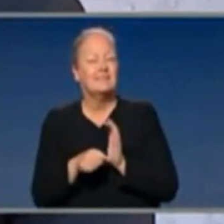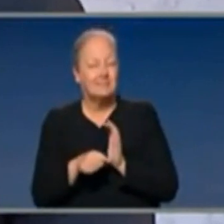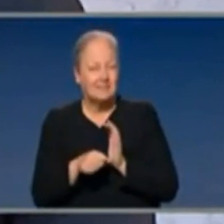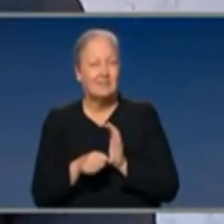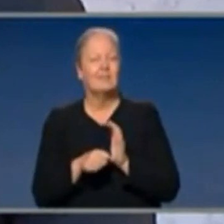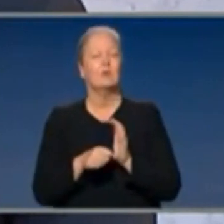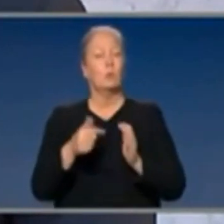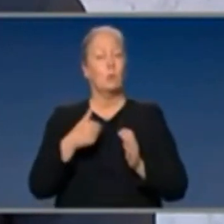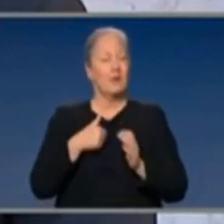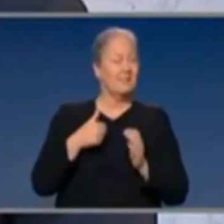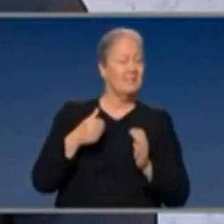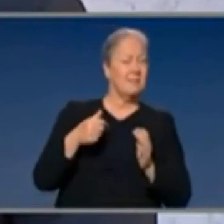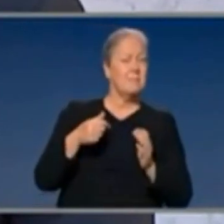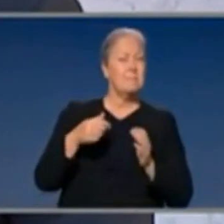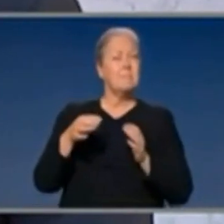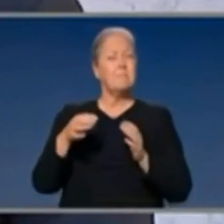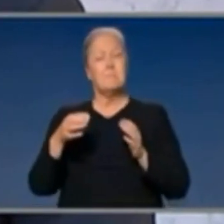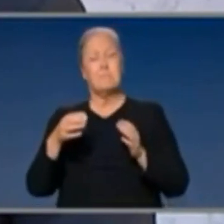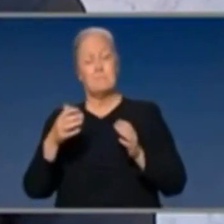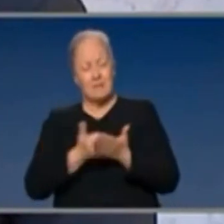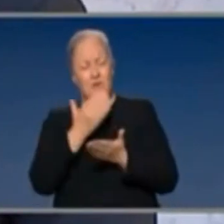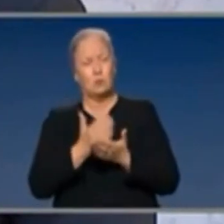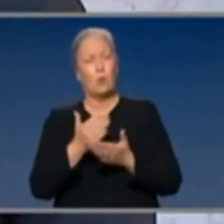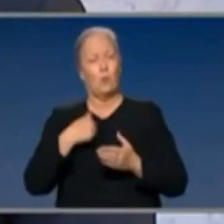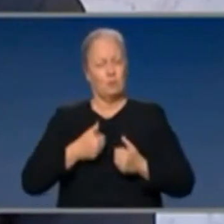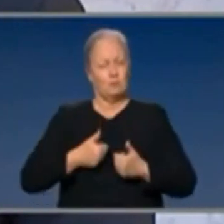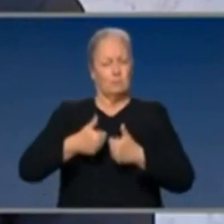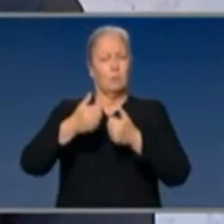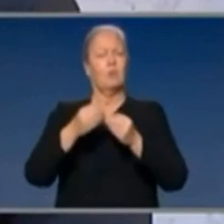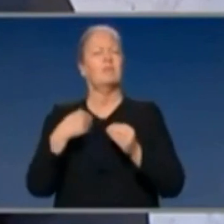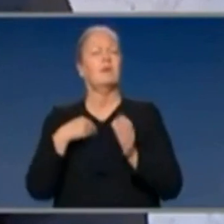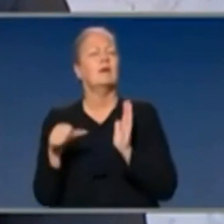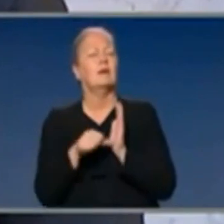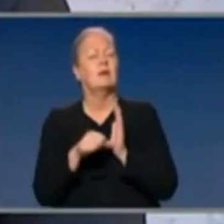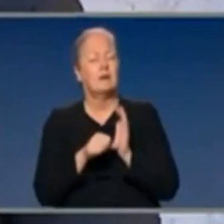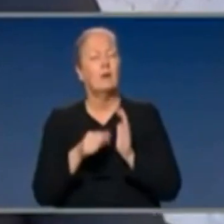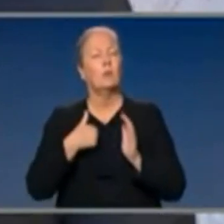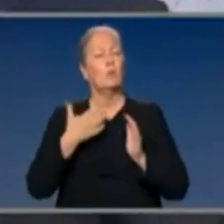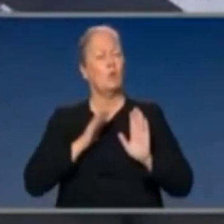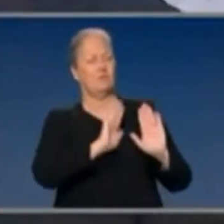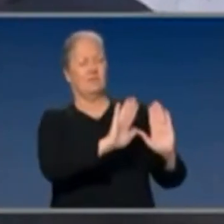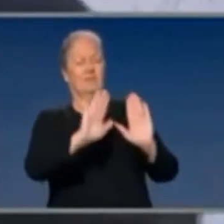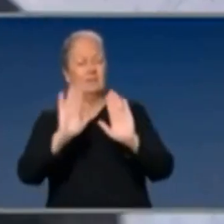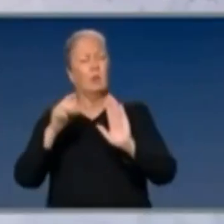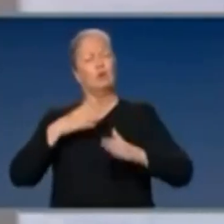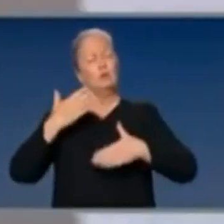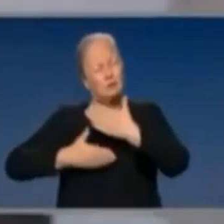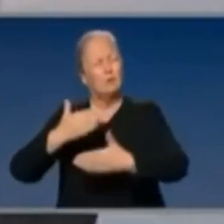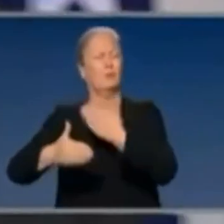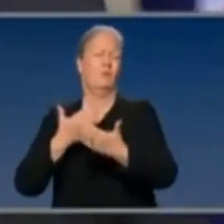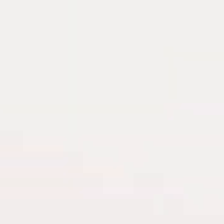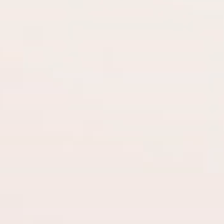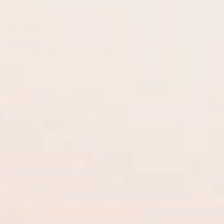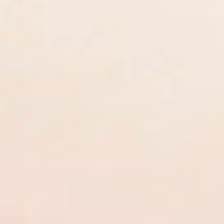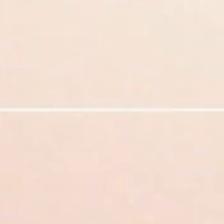plan. It's never been our plan. Our plan to grow our economy has always been about getting off people's backs, not getting on them. Thank you very much.